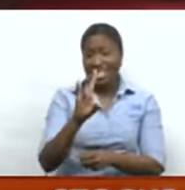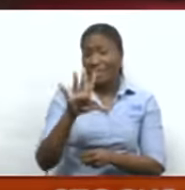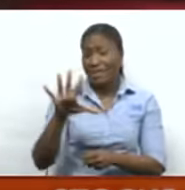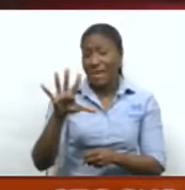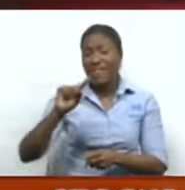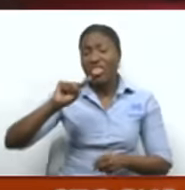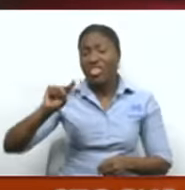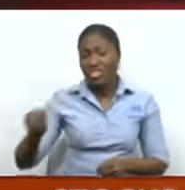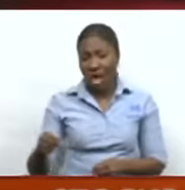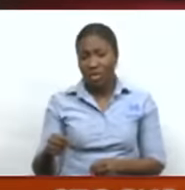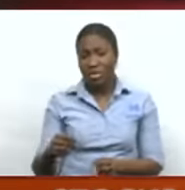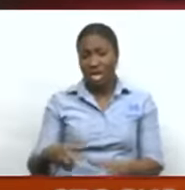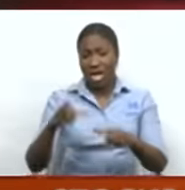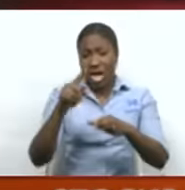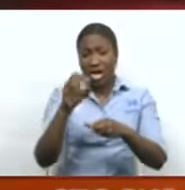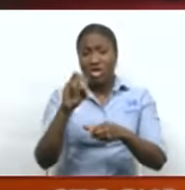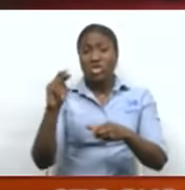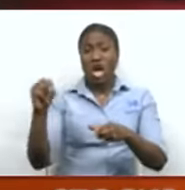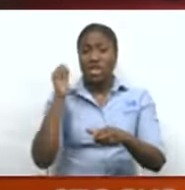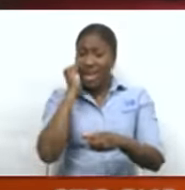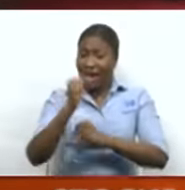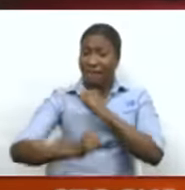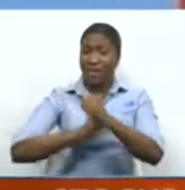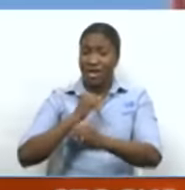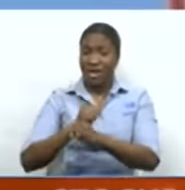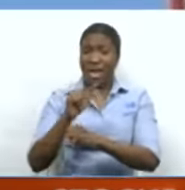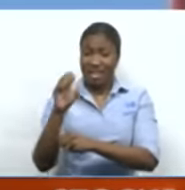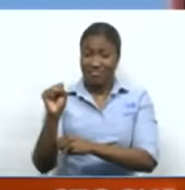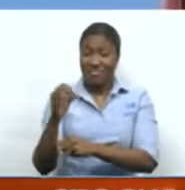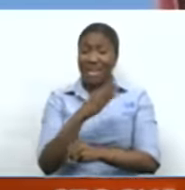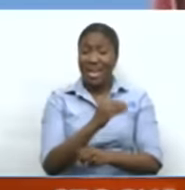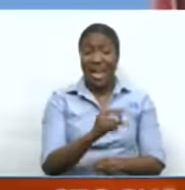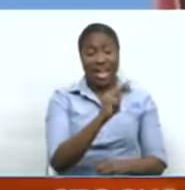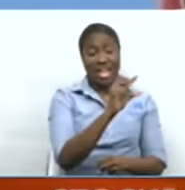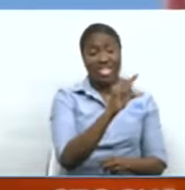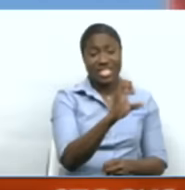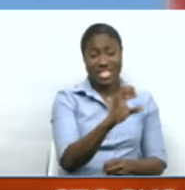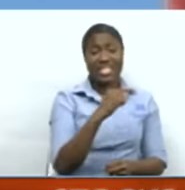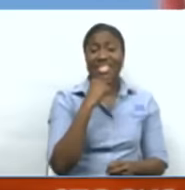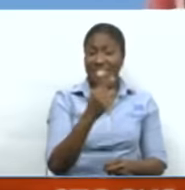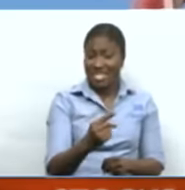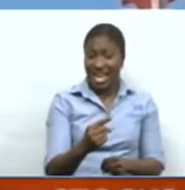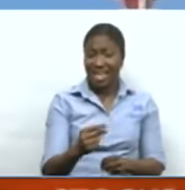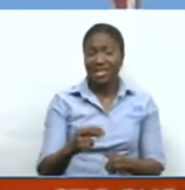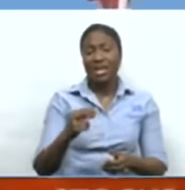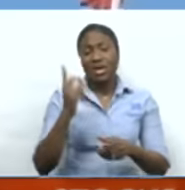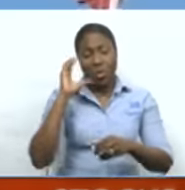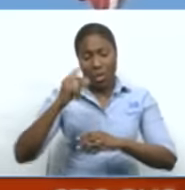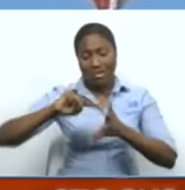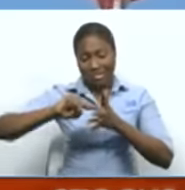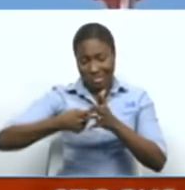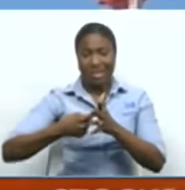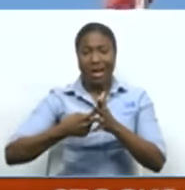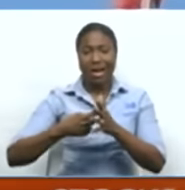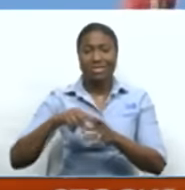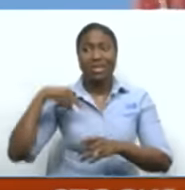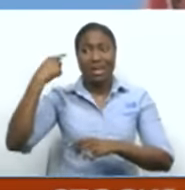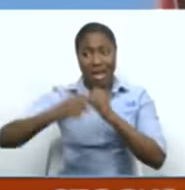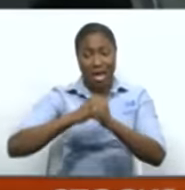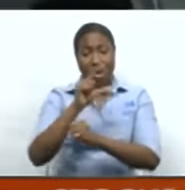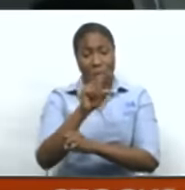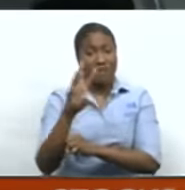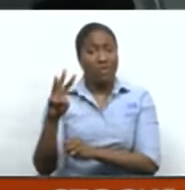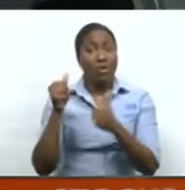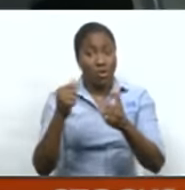,000 metric tonnes per annum. NGC says the 2024 scheduled restart of the plant is welcome news for